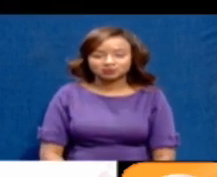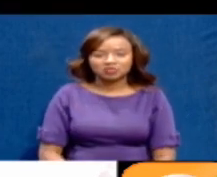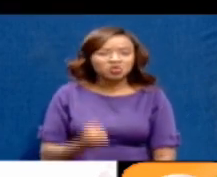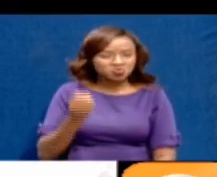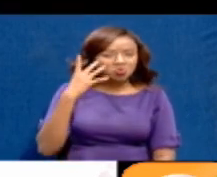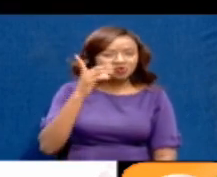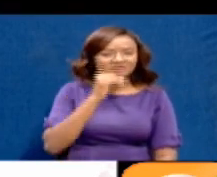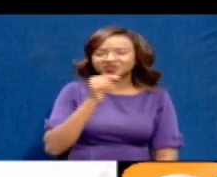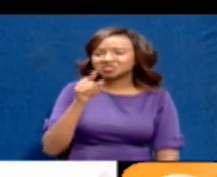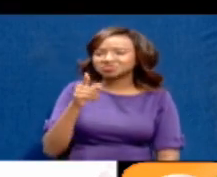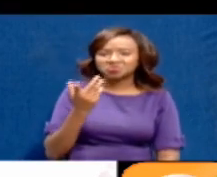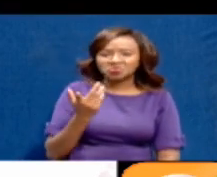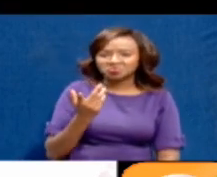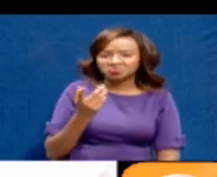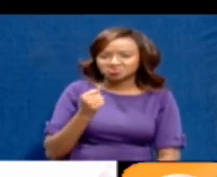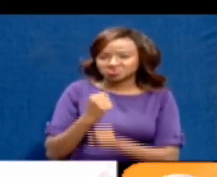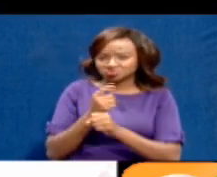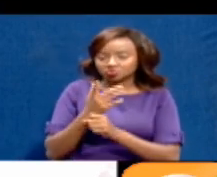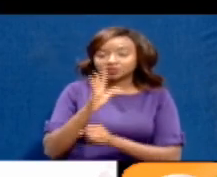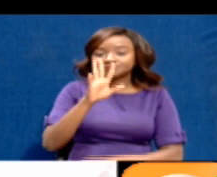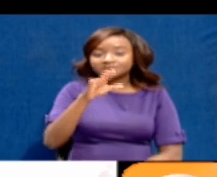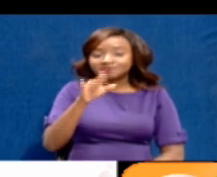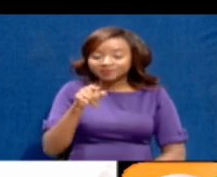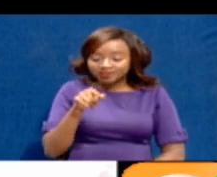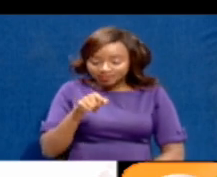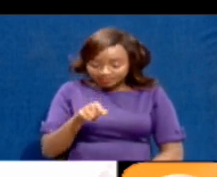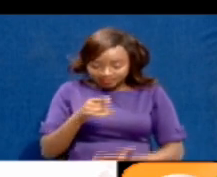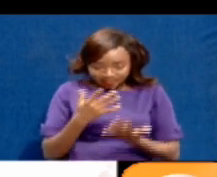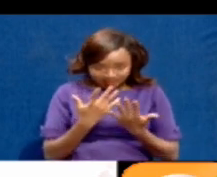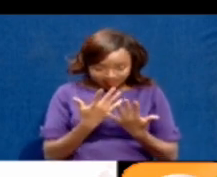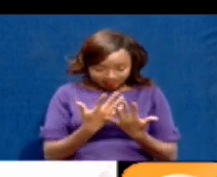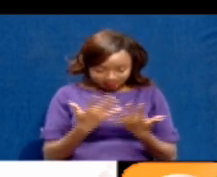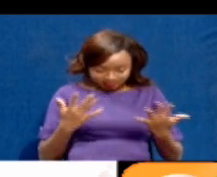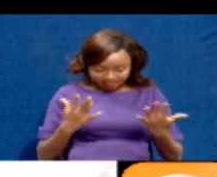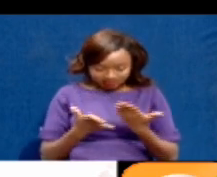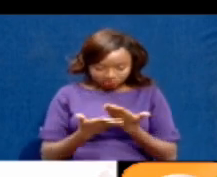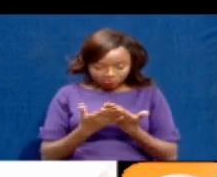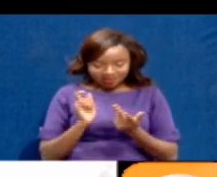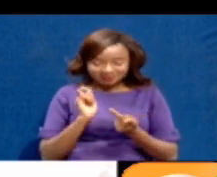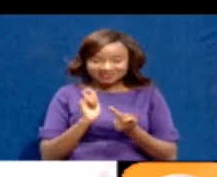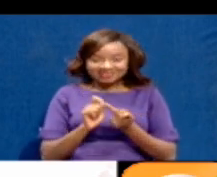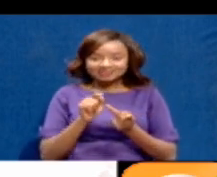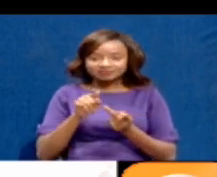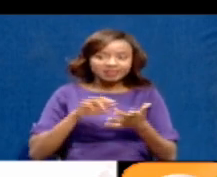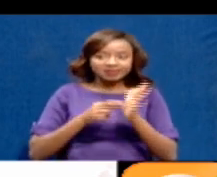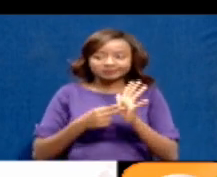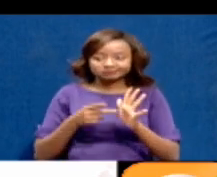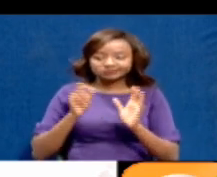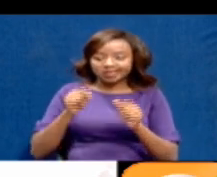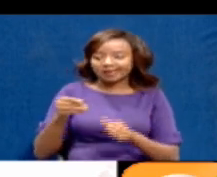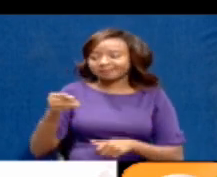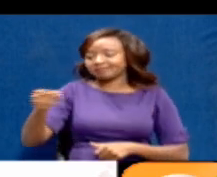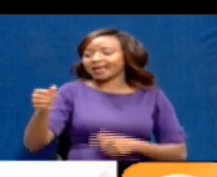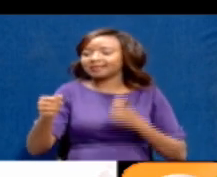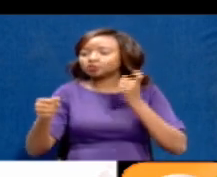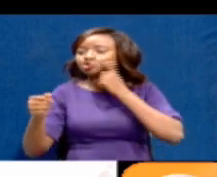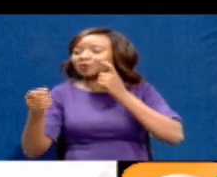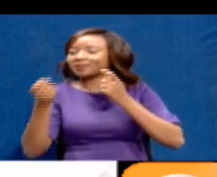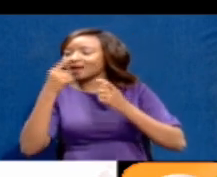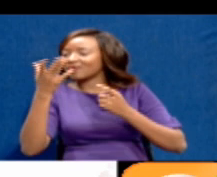Well, these kits are not available in the market. It's not that we walk into a chemist or to a shop in